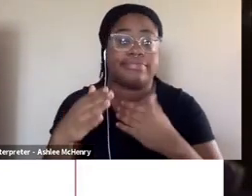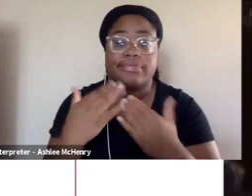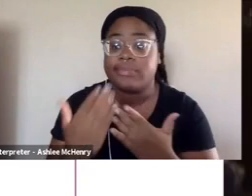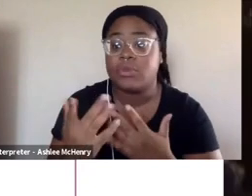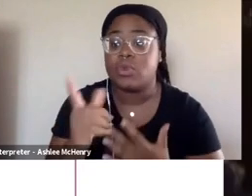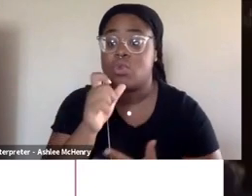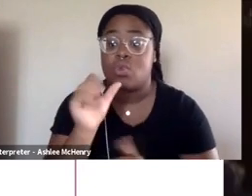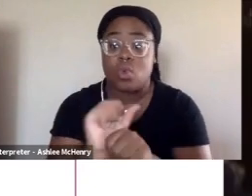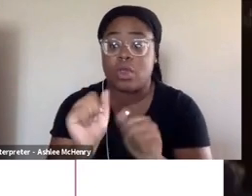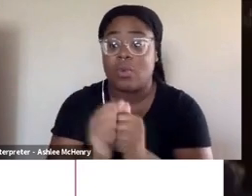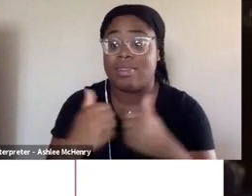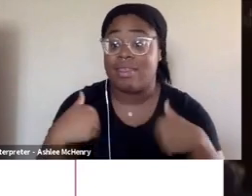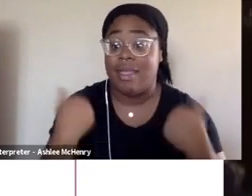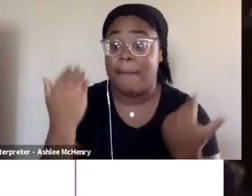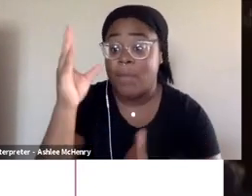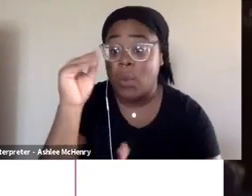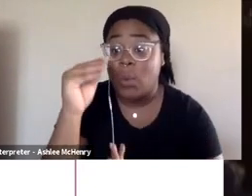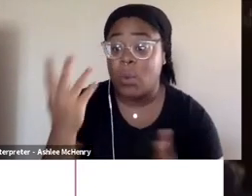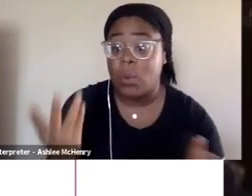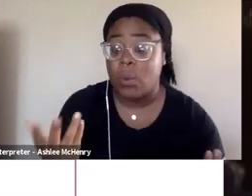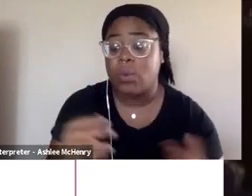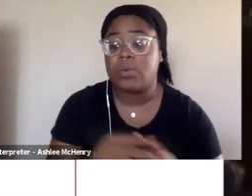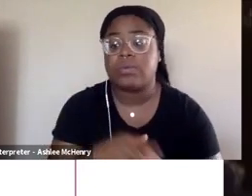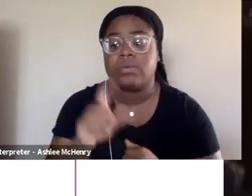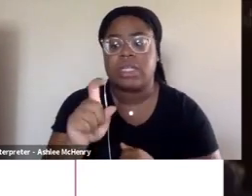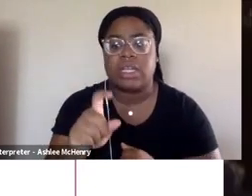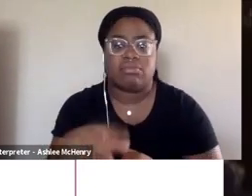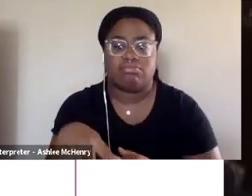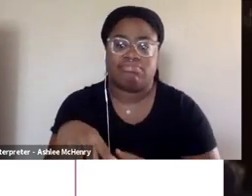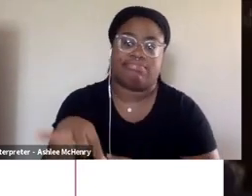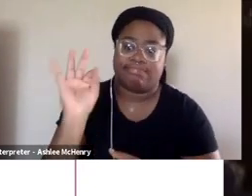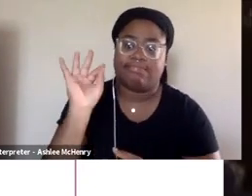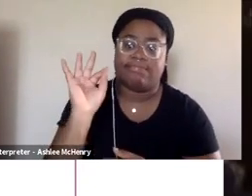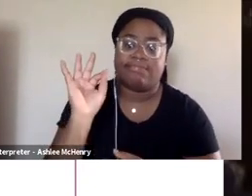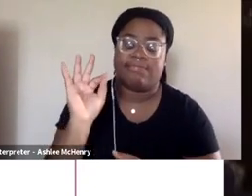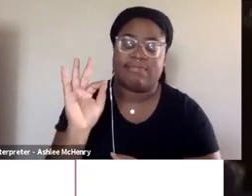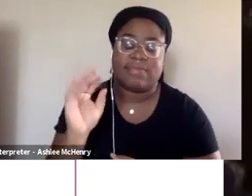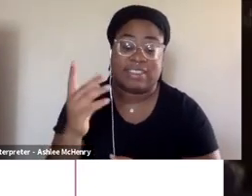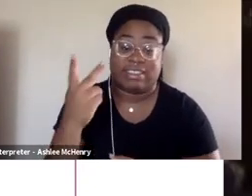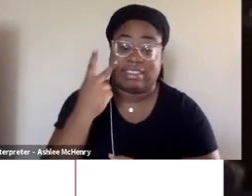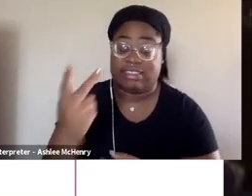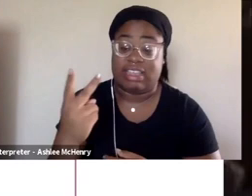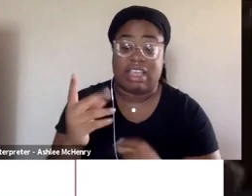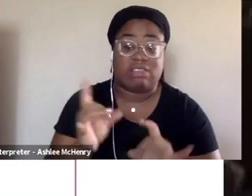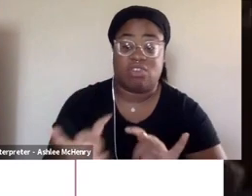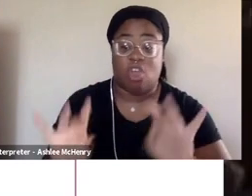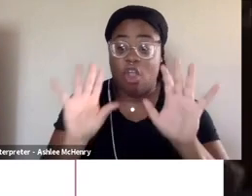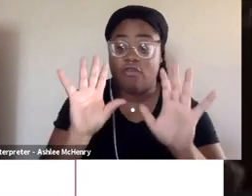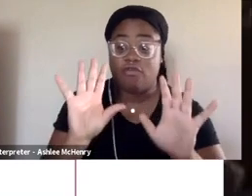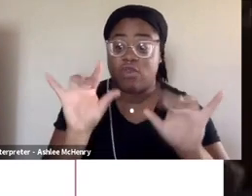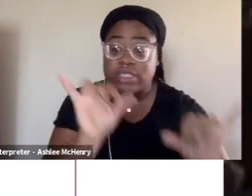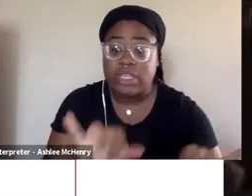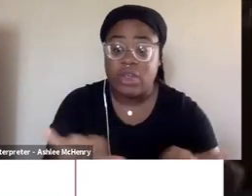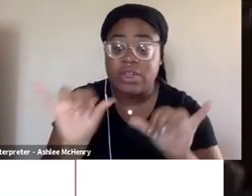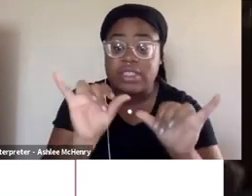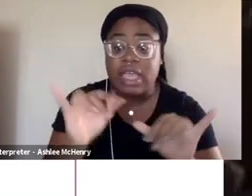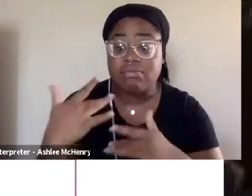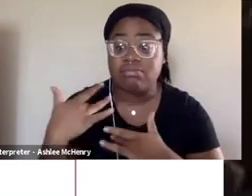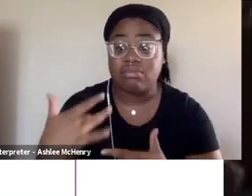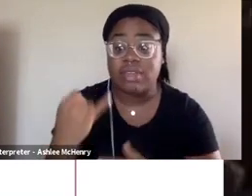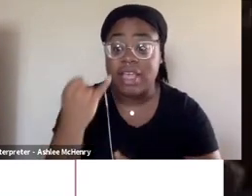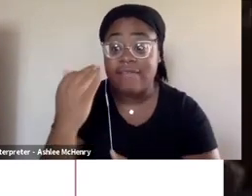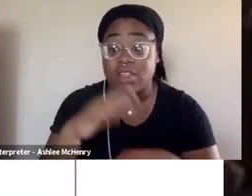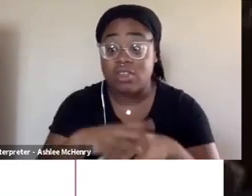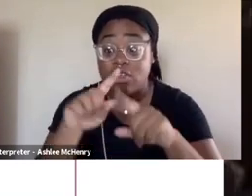young boys. First, we need to call out harmful stereotypes when we see or hear that, whether this is on screen or in our